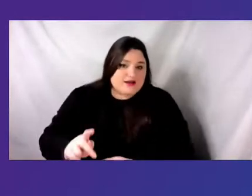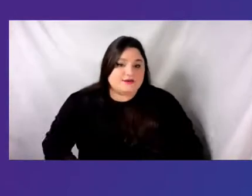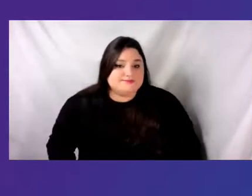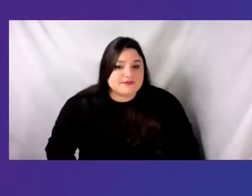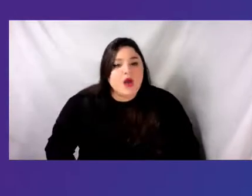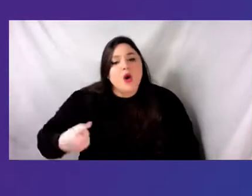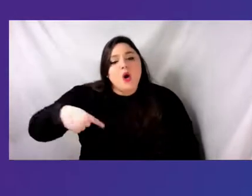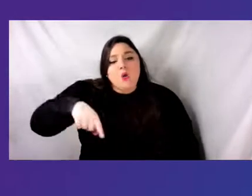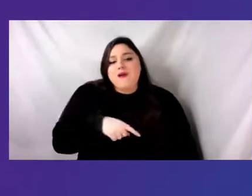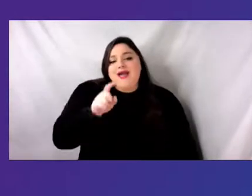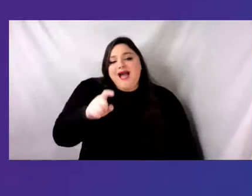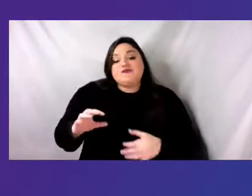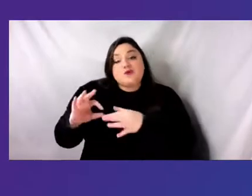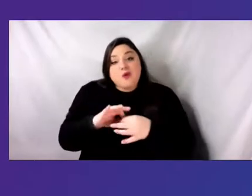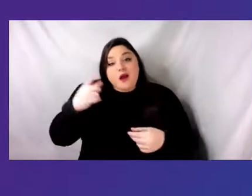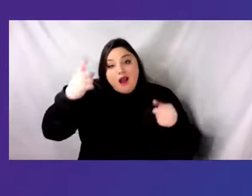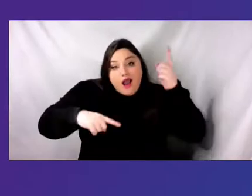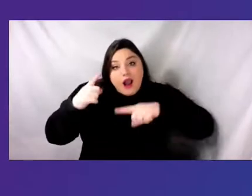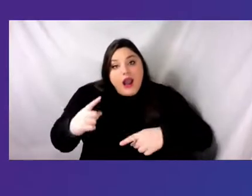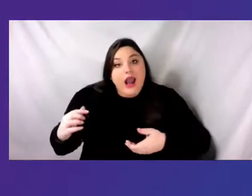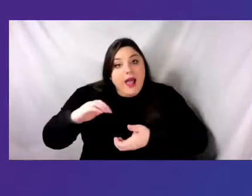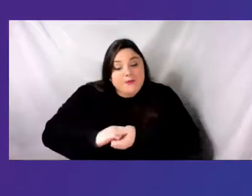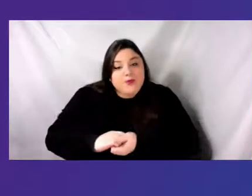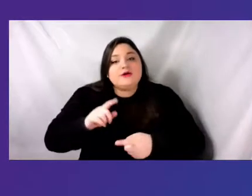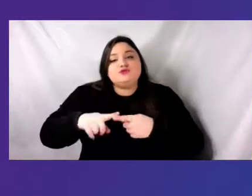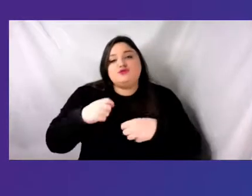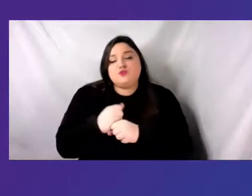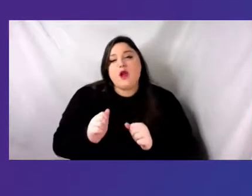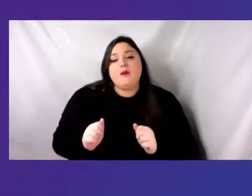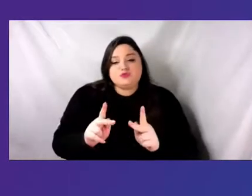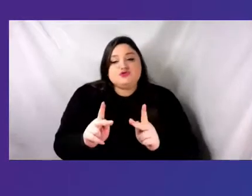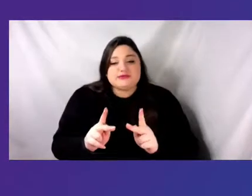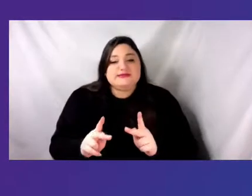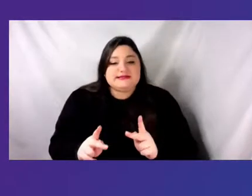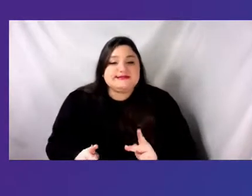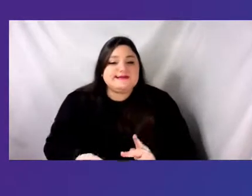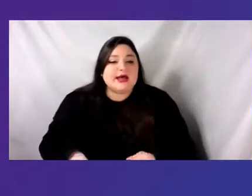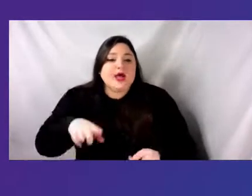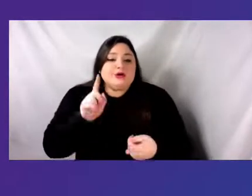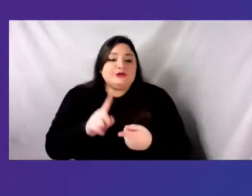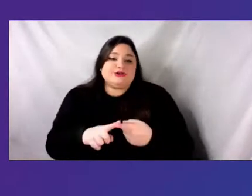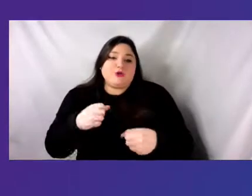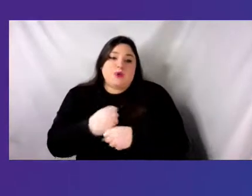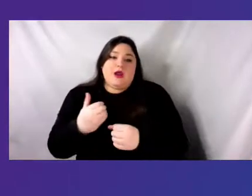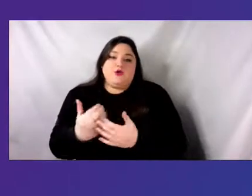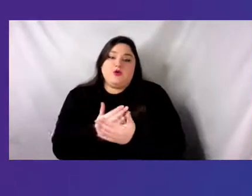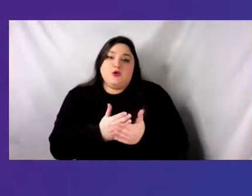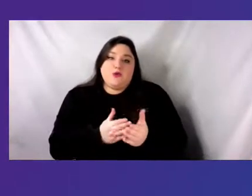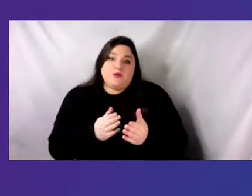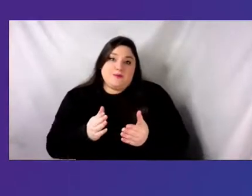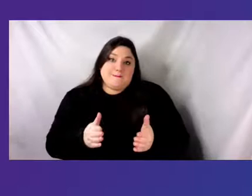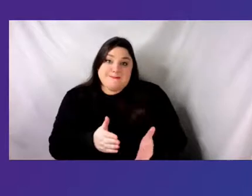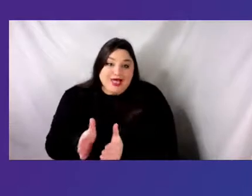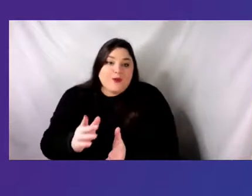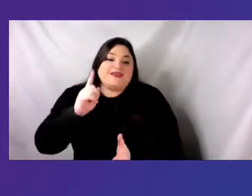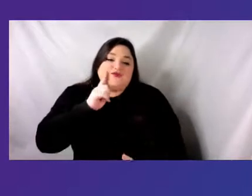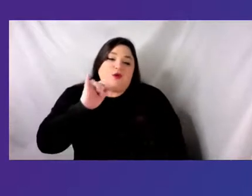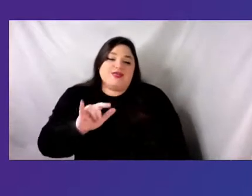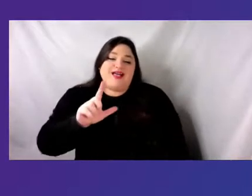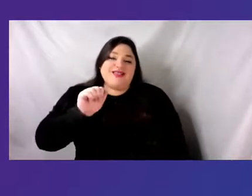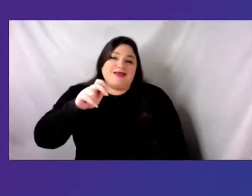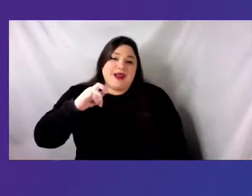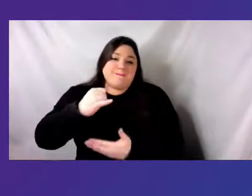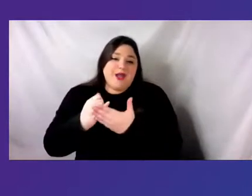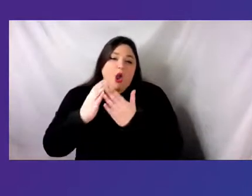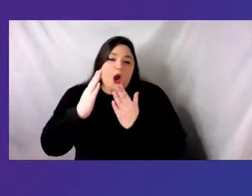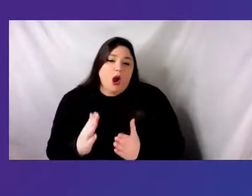artists and leaders to return to Lenape hooking today. I want to provide some context for Dance NYC's regular practice of